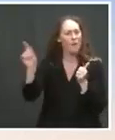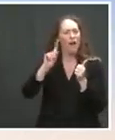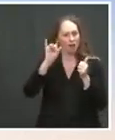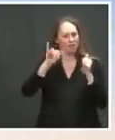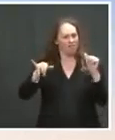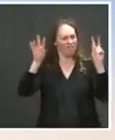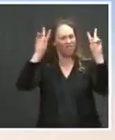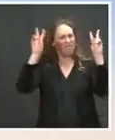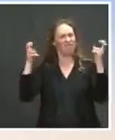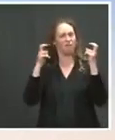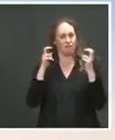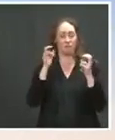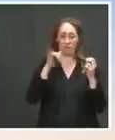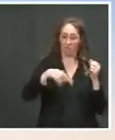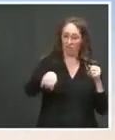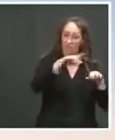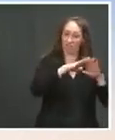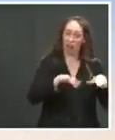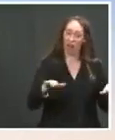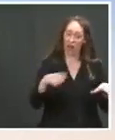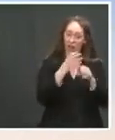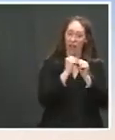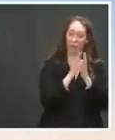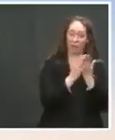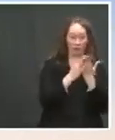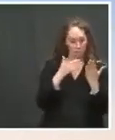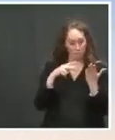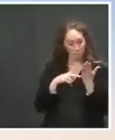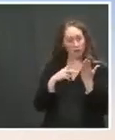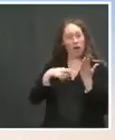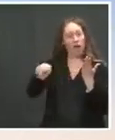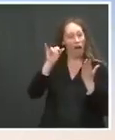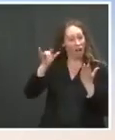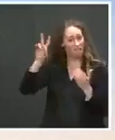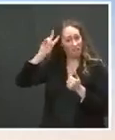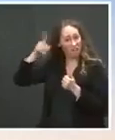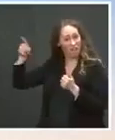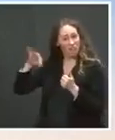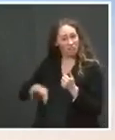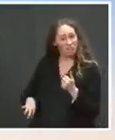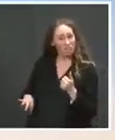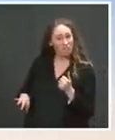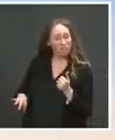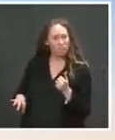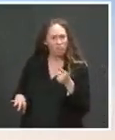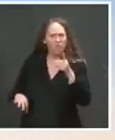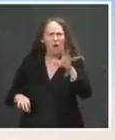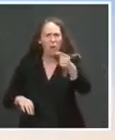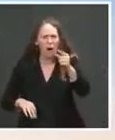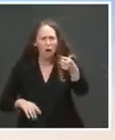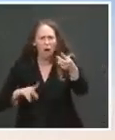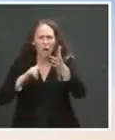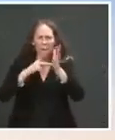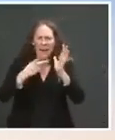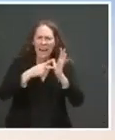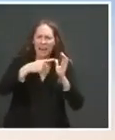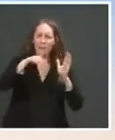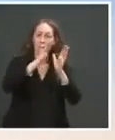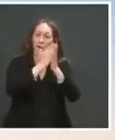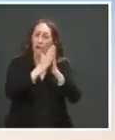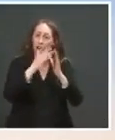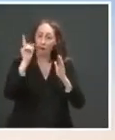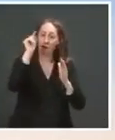our Health and Human Services team. You're talking about if they go to shelters or if they go to... Yeah, and the welcome kit, apparently, there's a copy of her